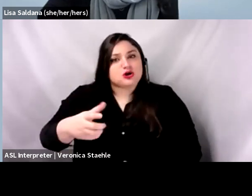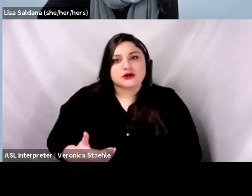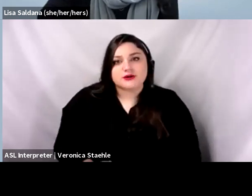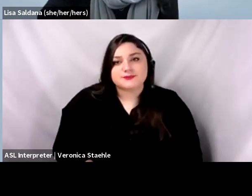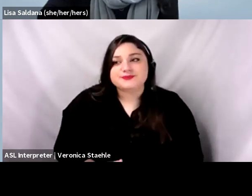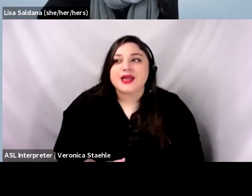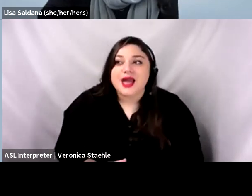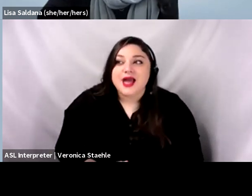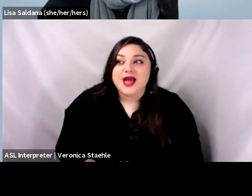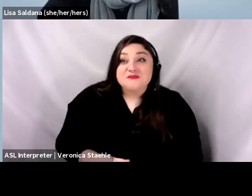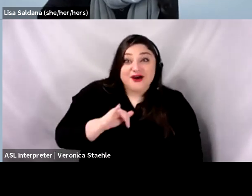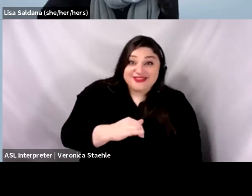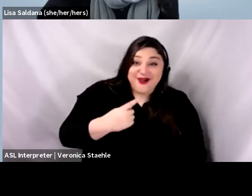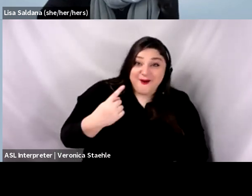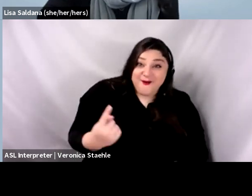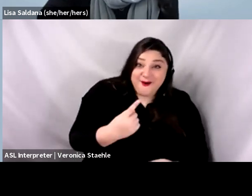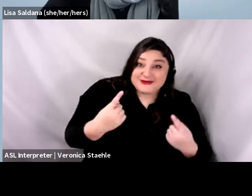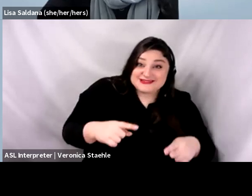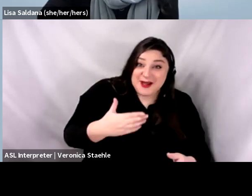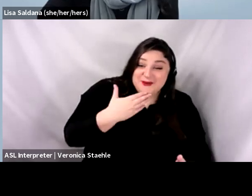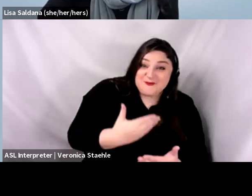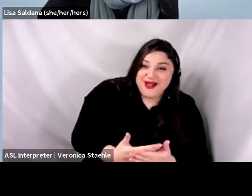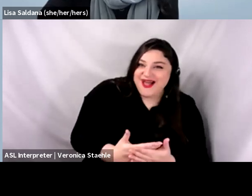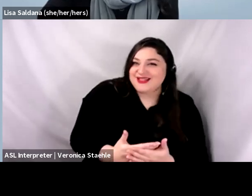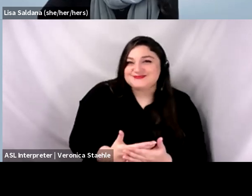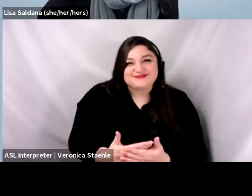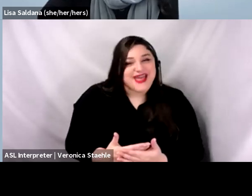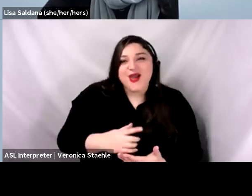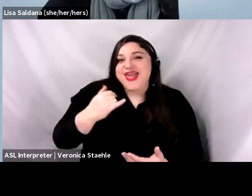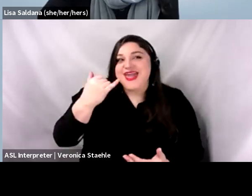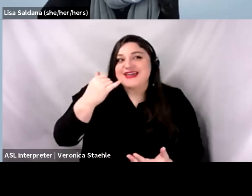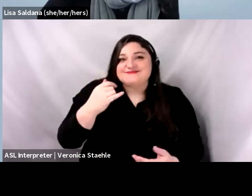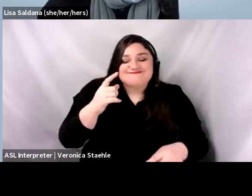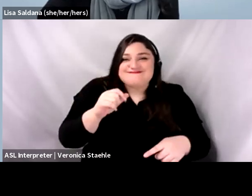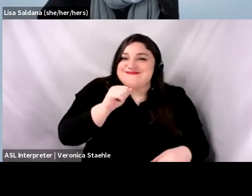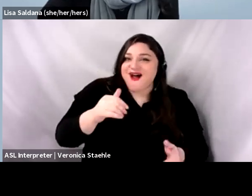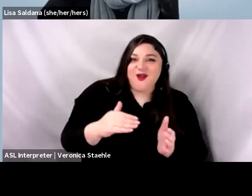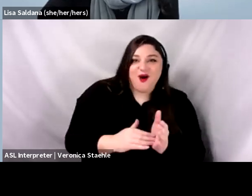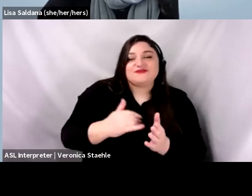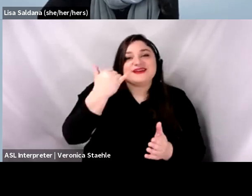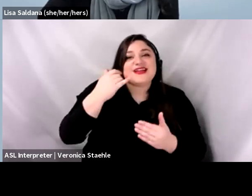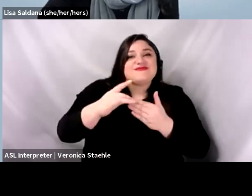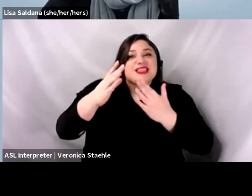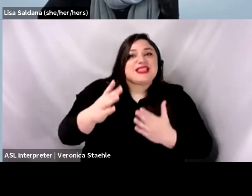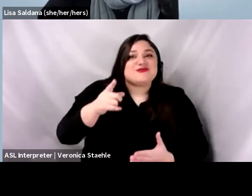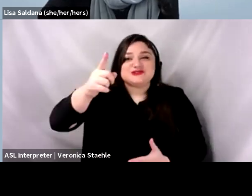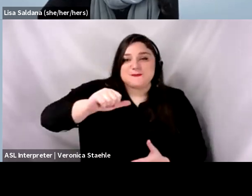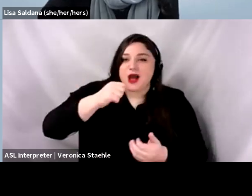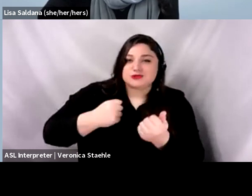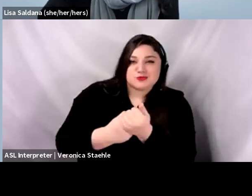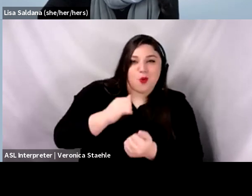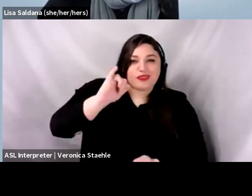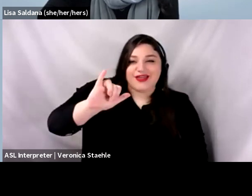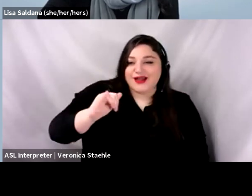happen very well. don't think in a, in a void where leadership is not really supportive of the change. Um, you know,